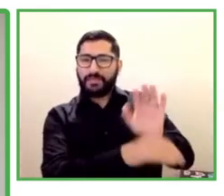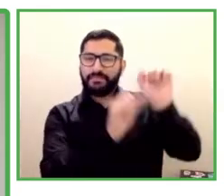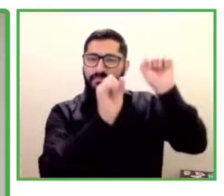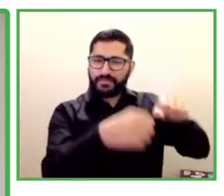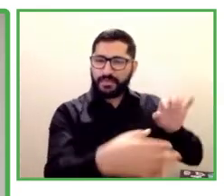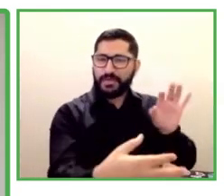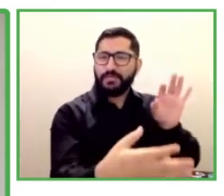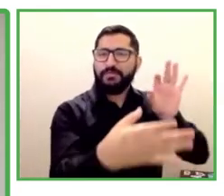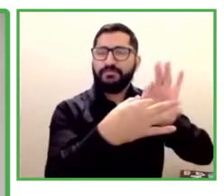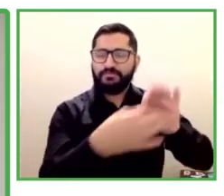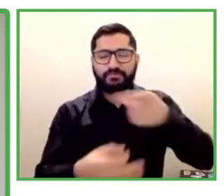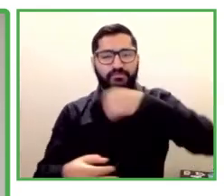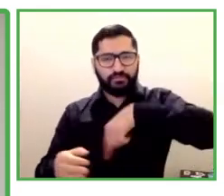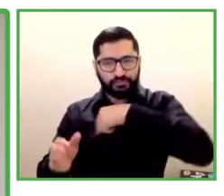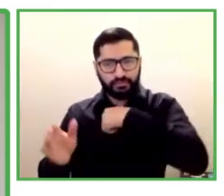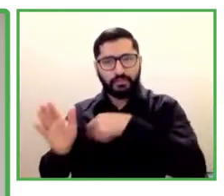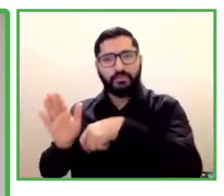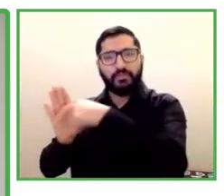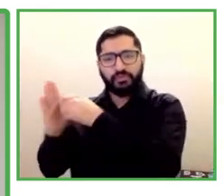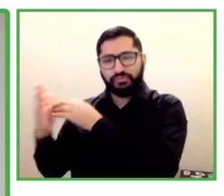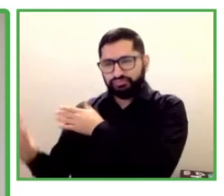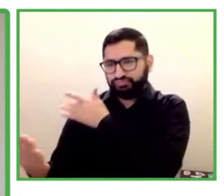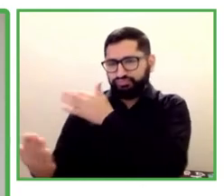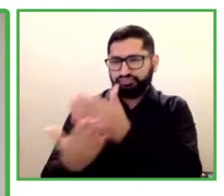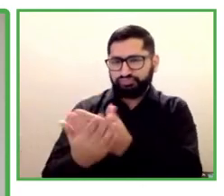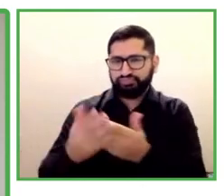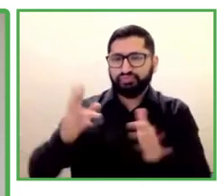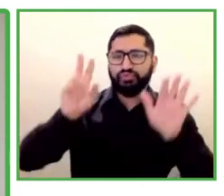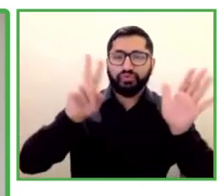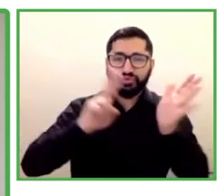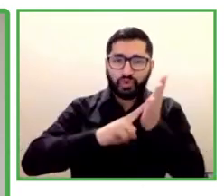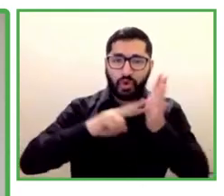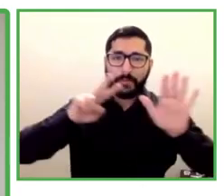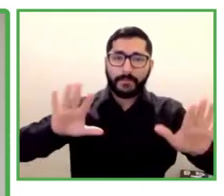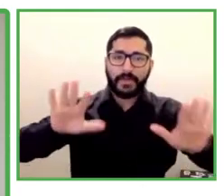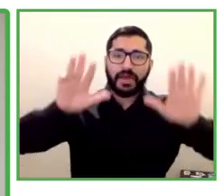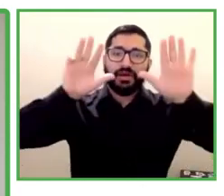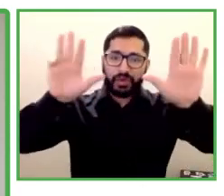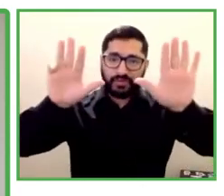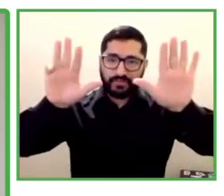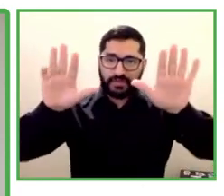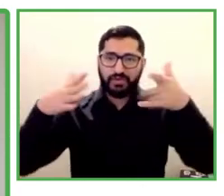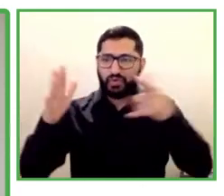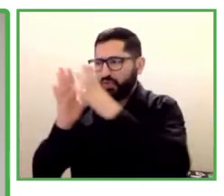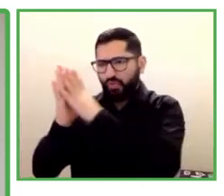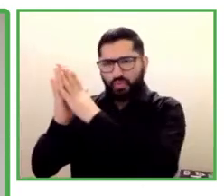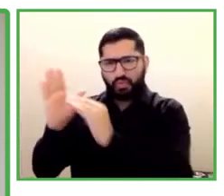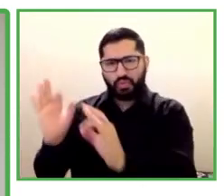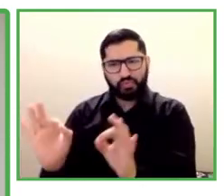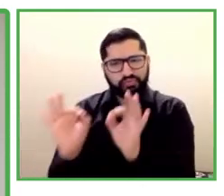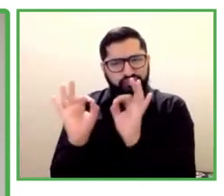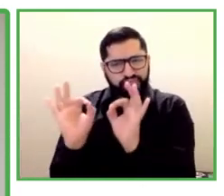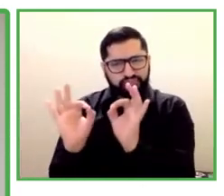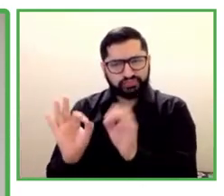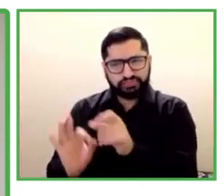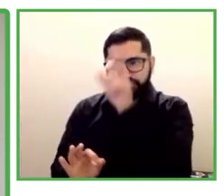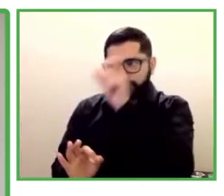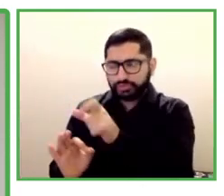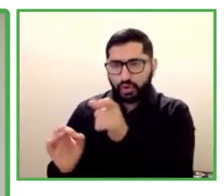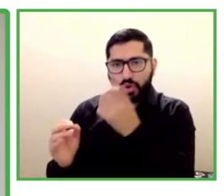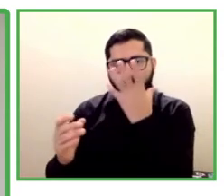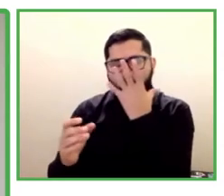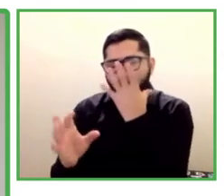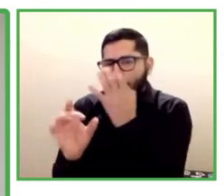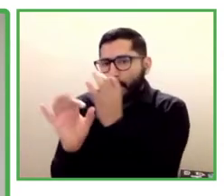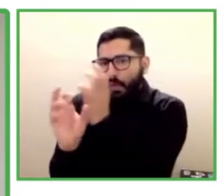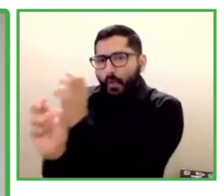who provided her the funds and advice to scale her work internationally. Senet,